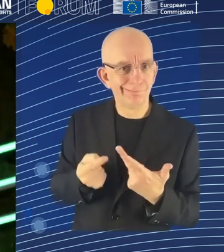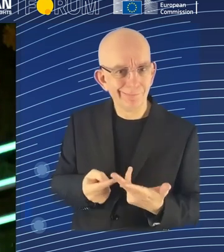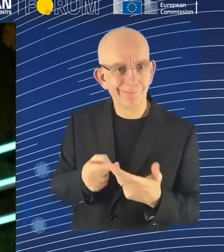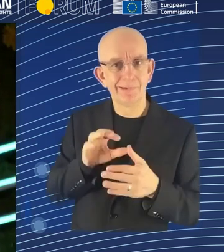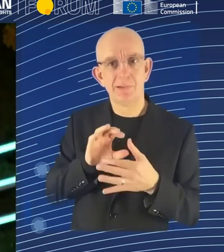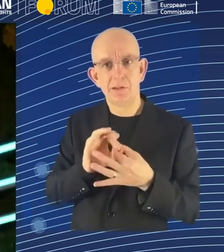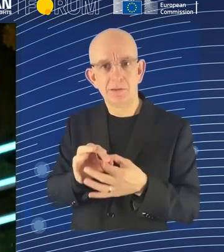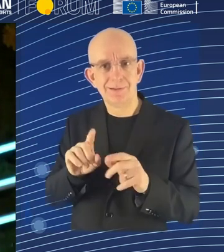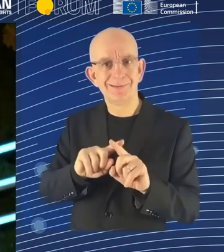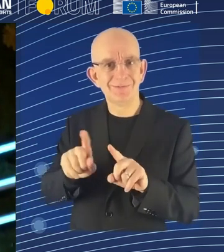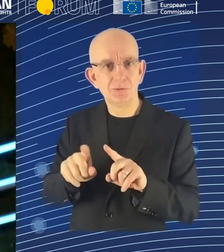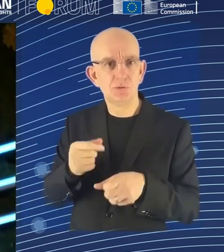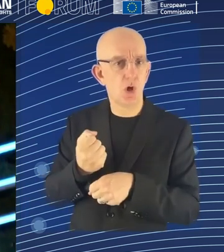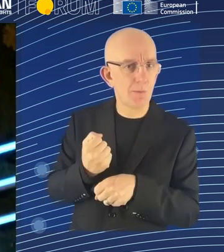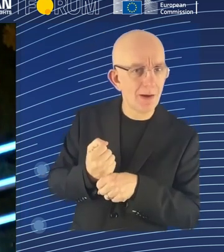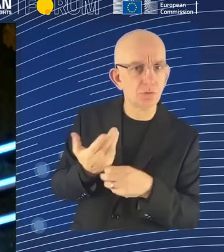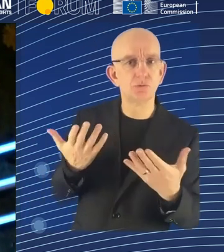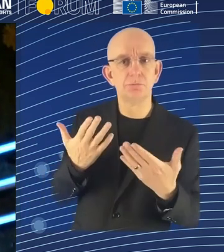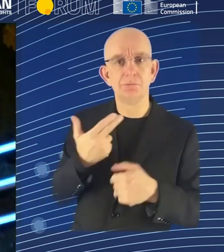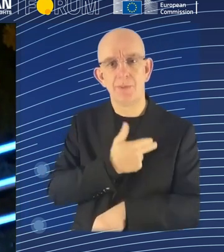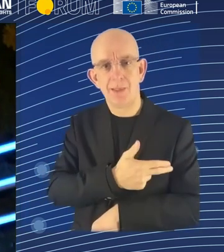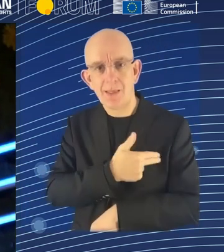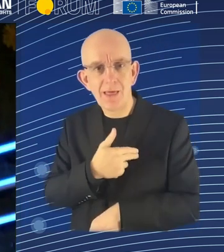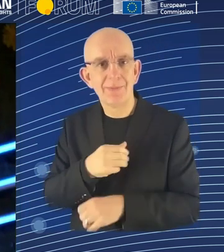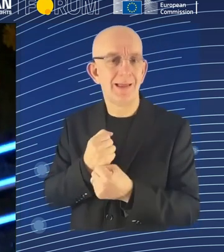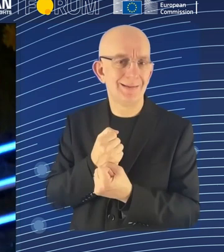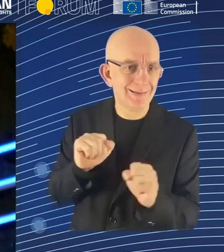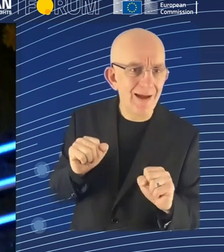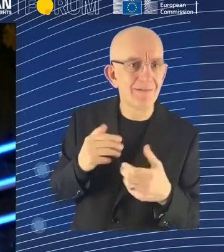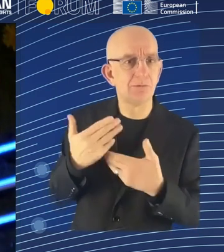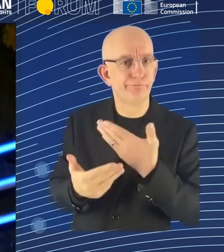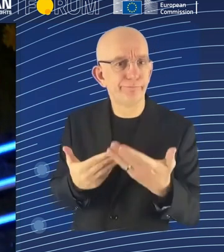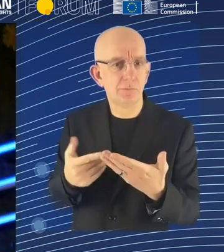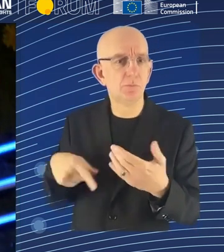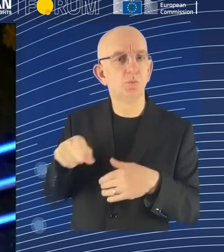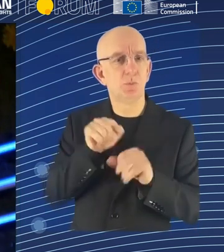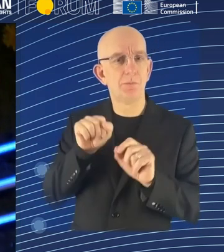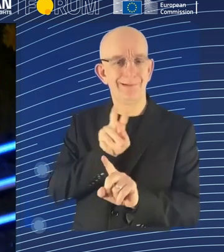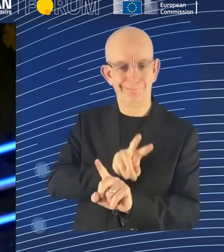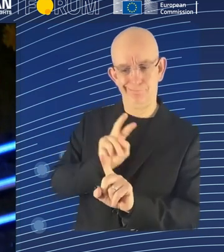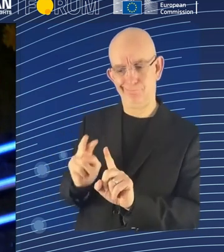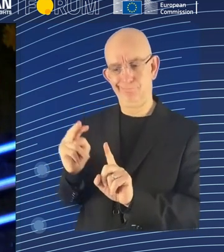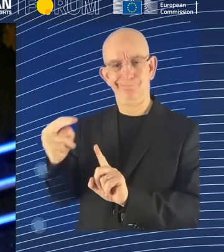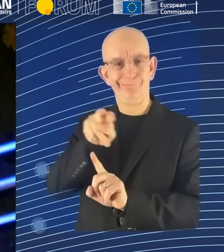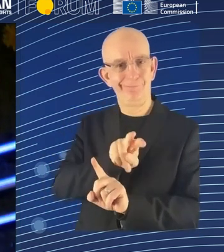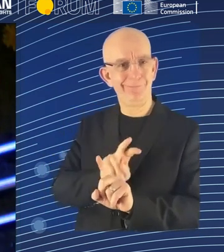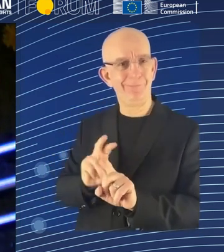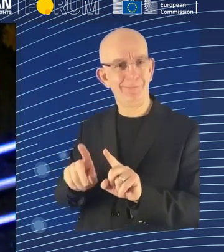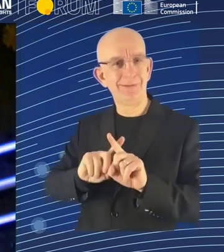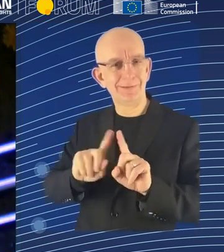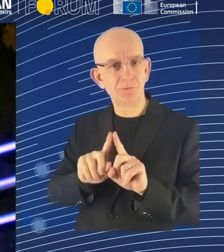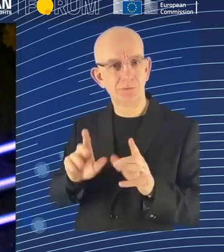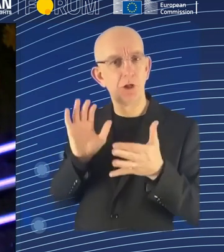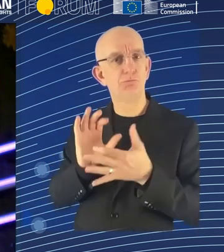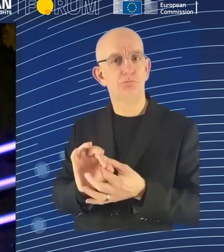how are we going to use the institutions that we have to tackle the challenges from AI. And, you know, these